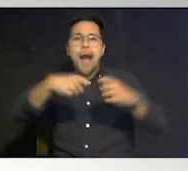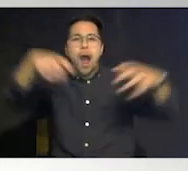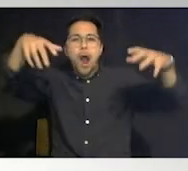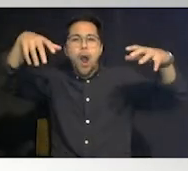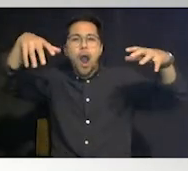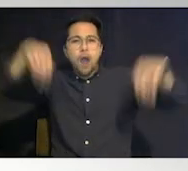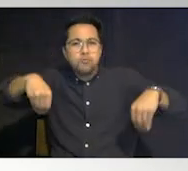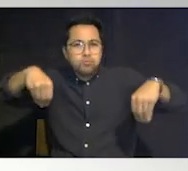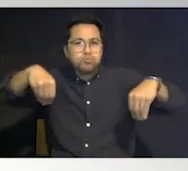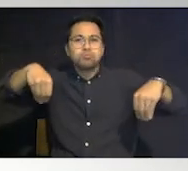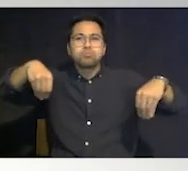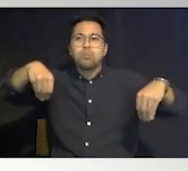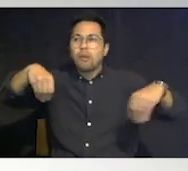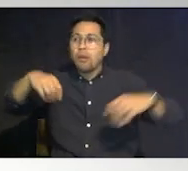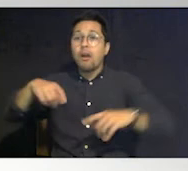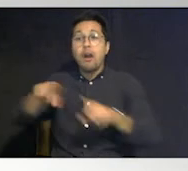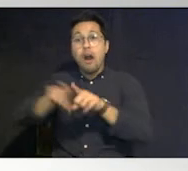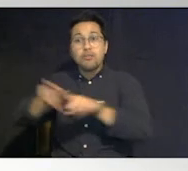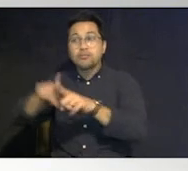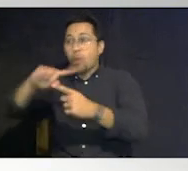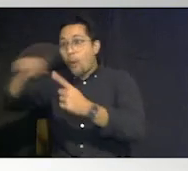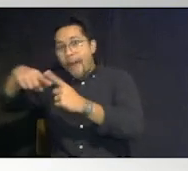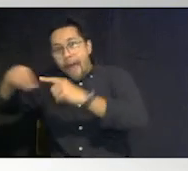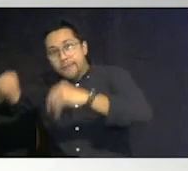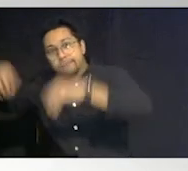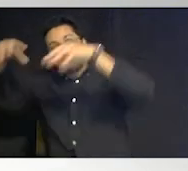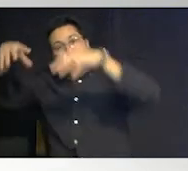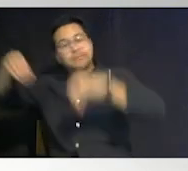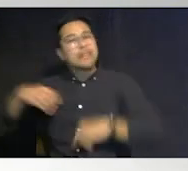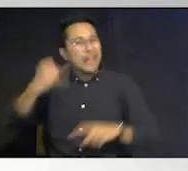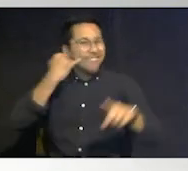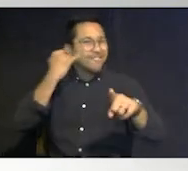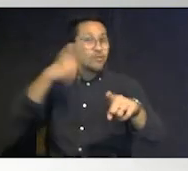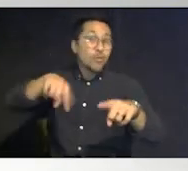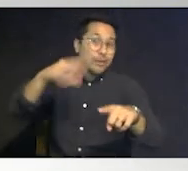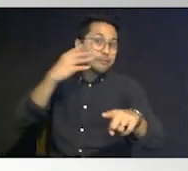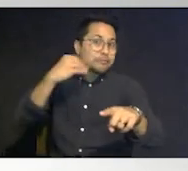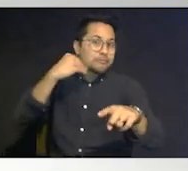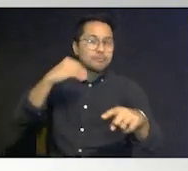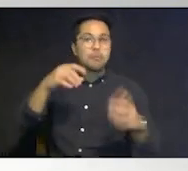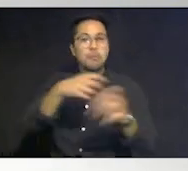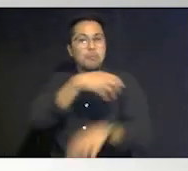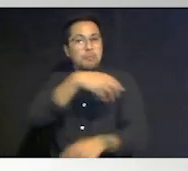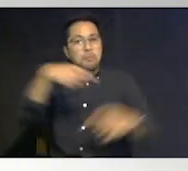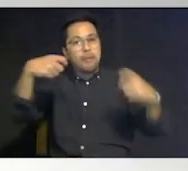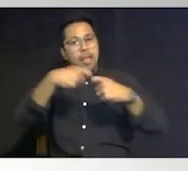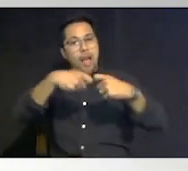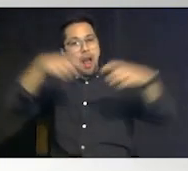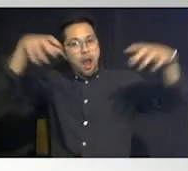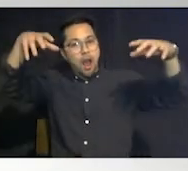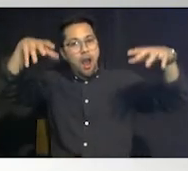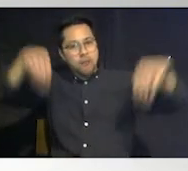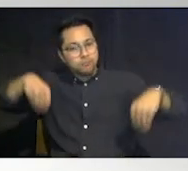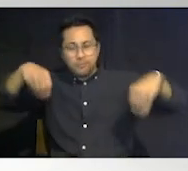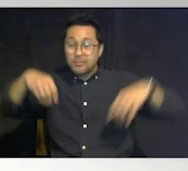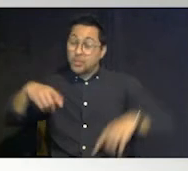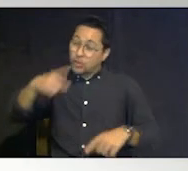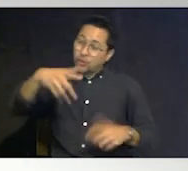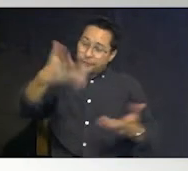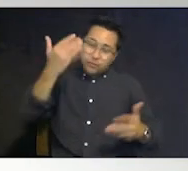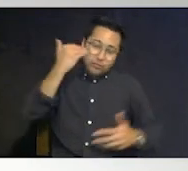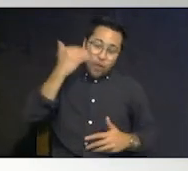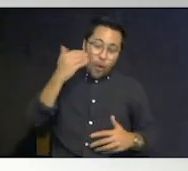online um and if any of you have gone through power outage you know that over time it is it is just awful